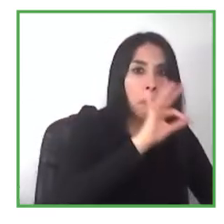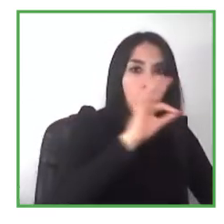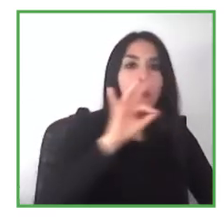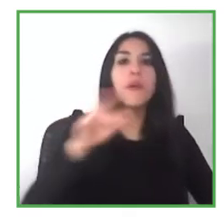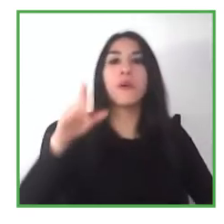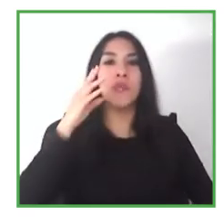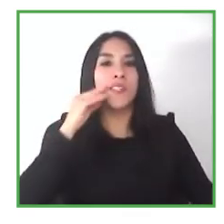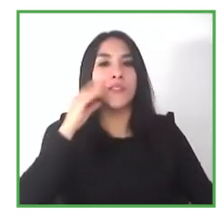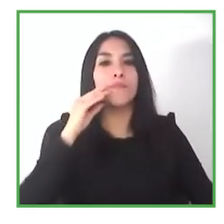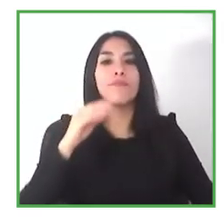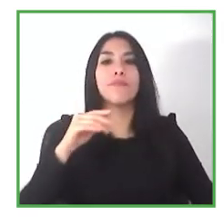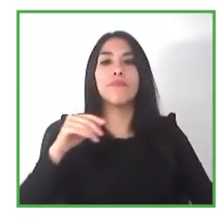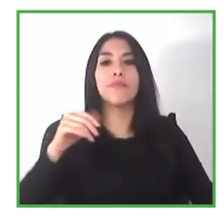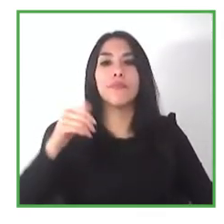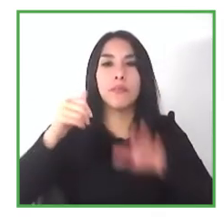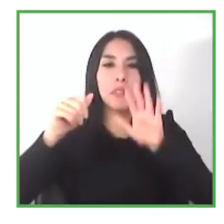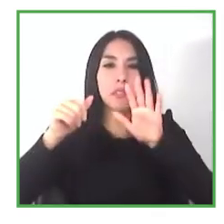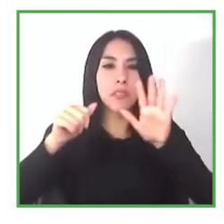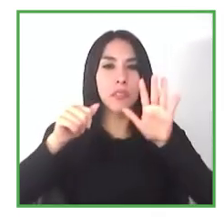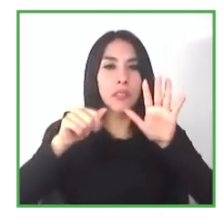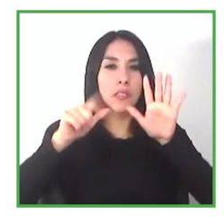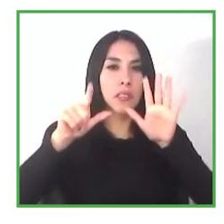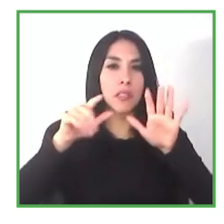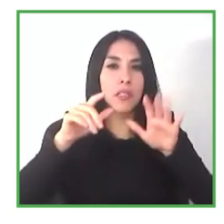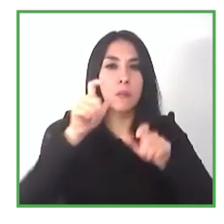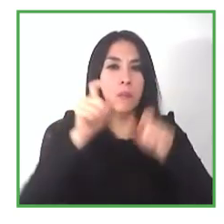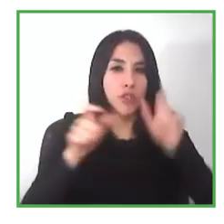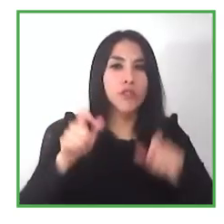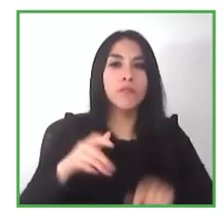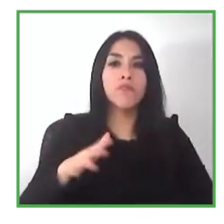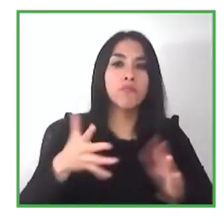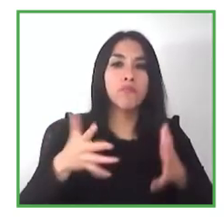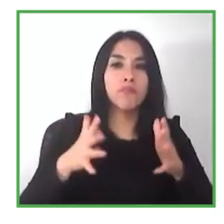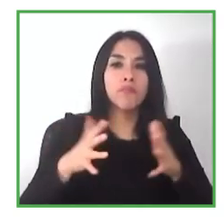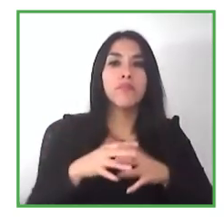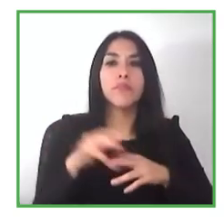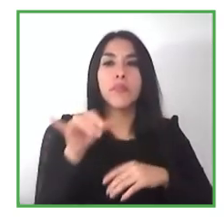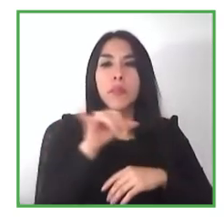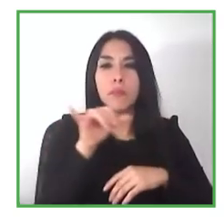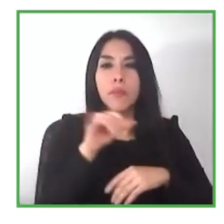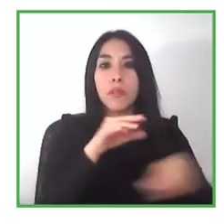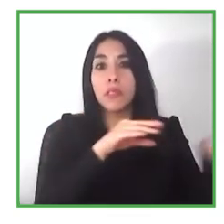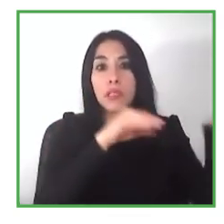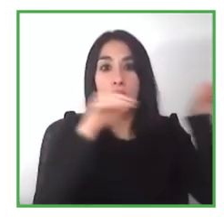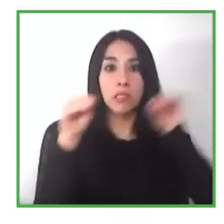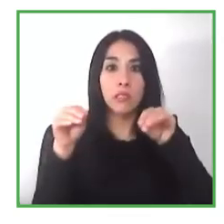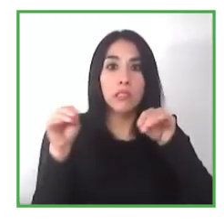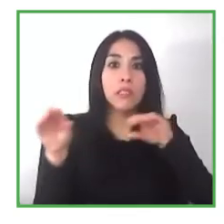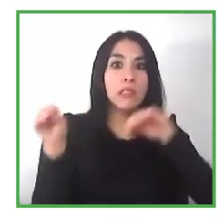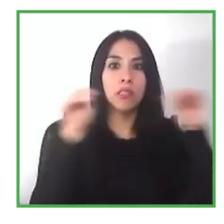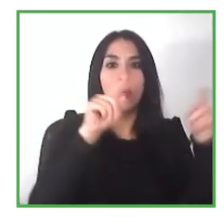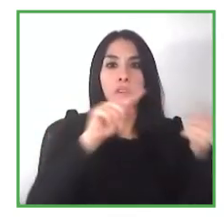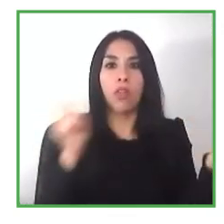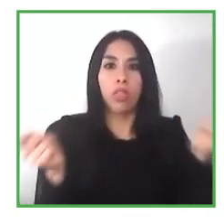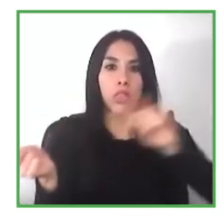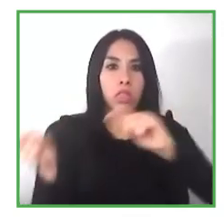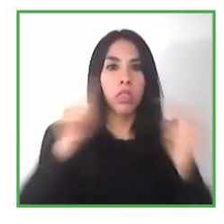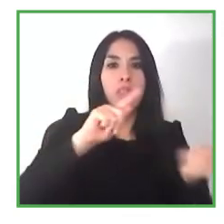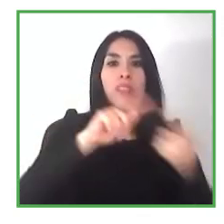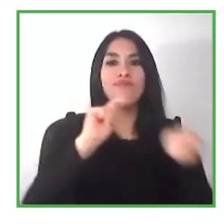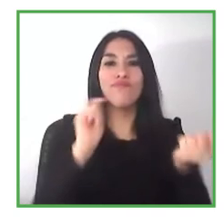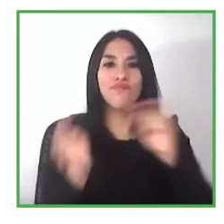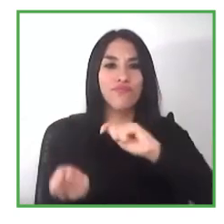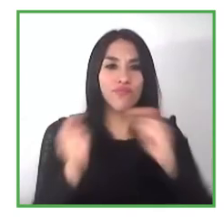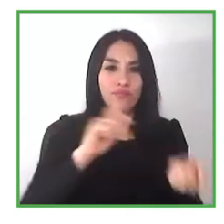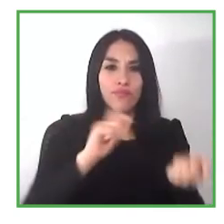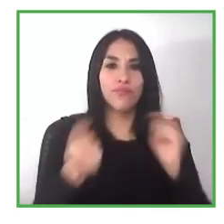pieces of work experience and we take those kpis and those work reports to the employer and we can then